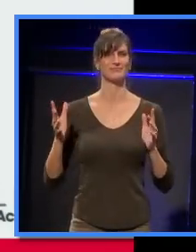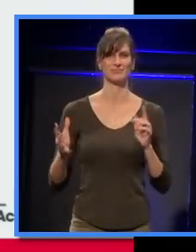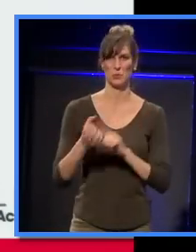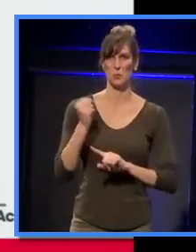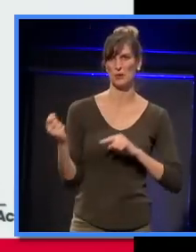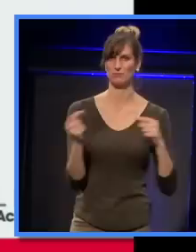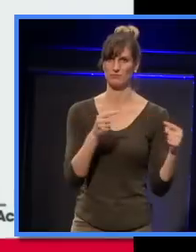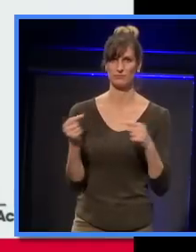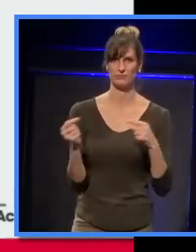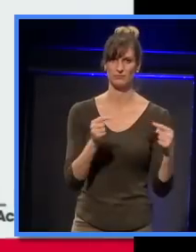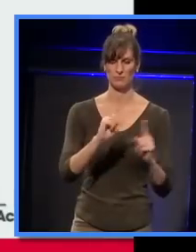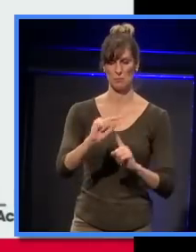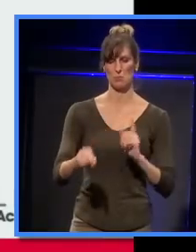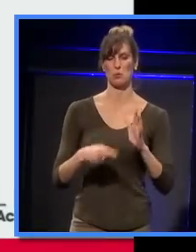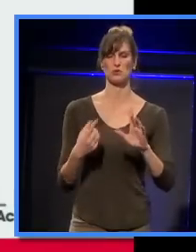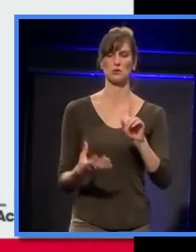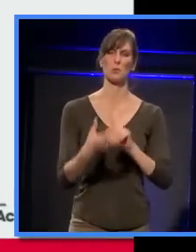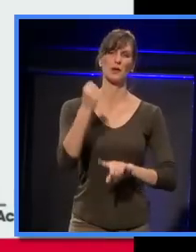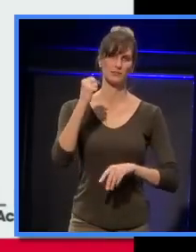the team.